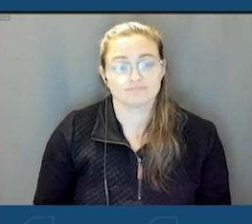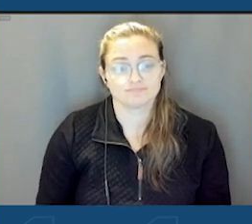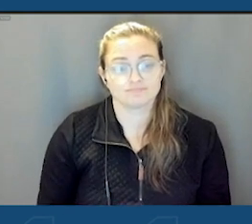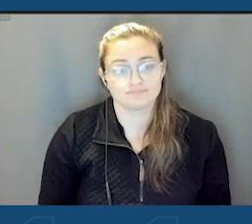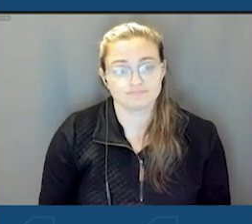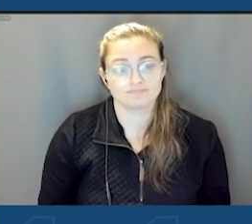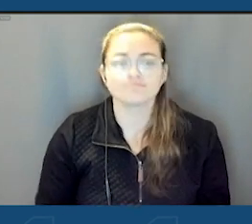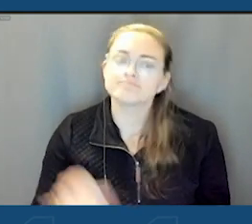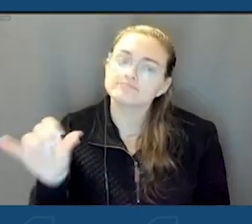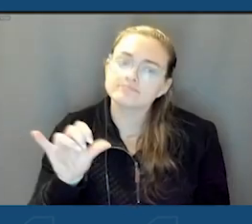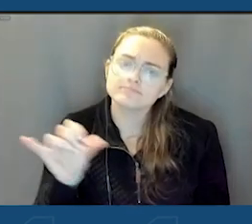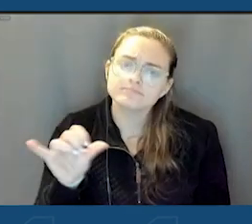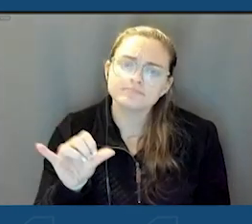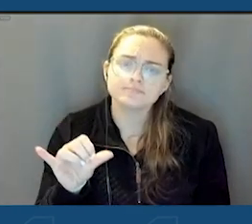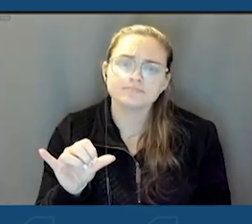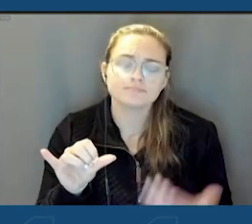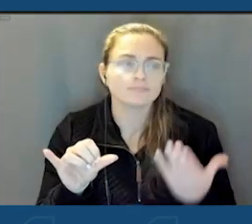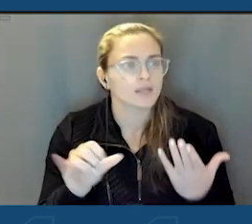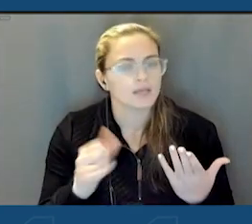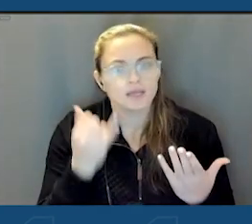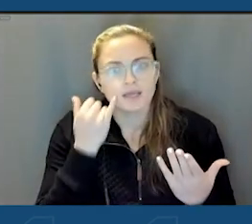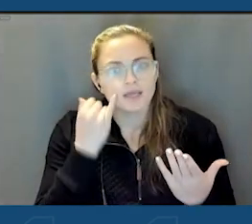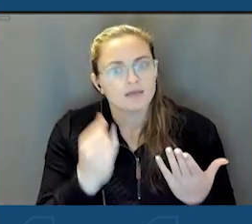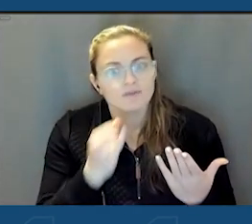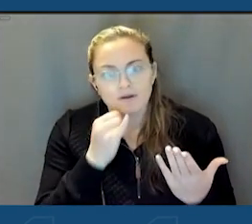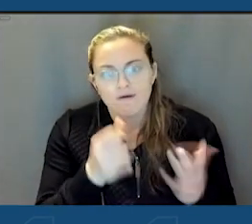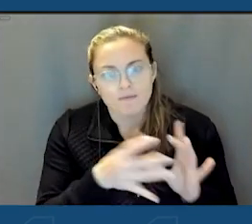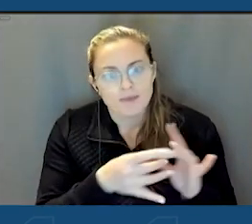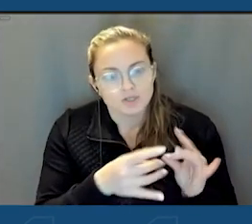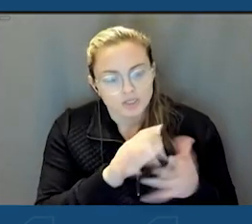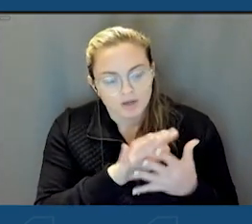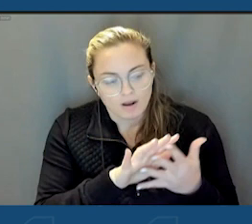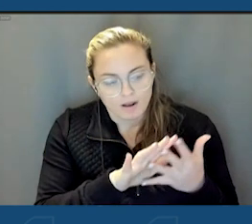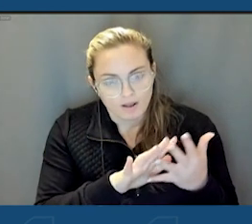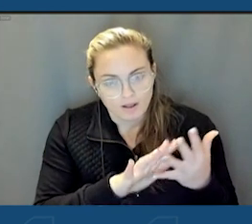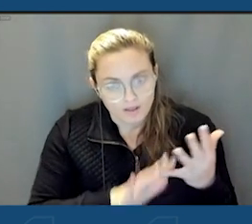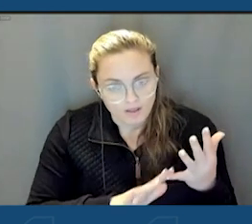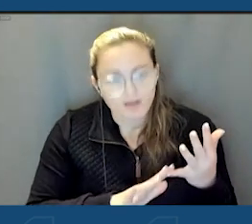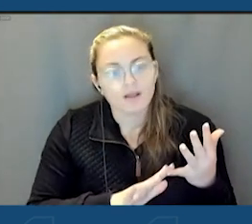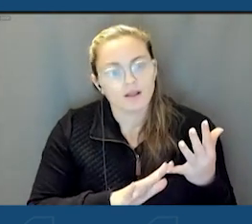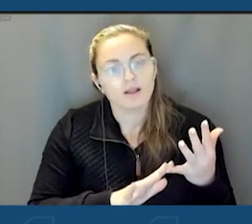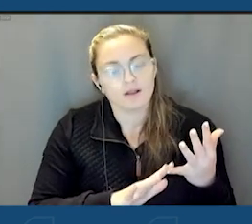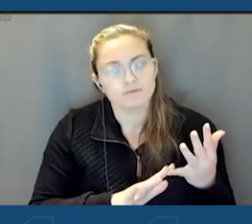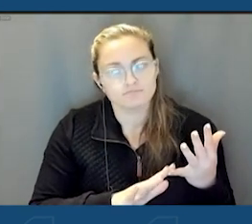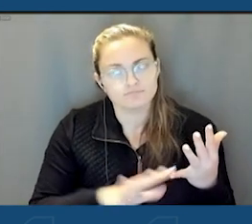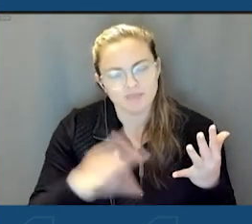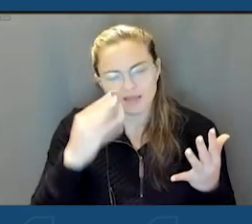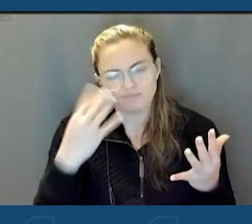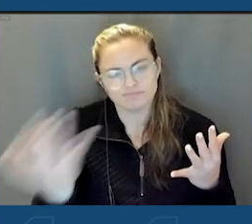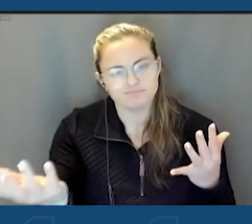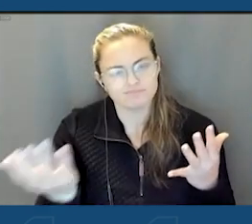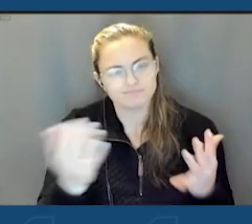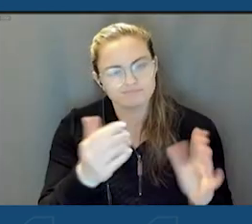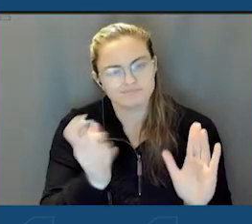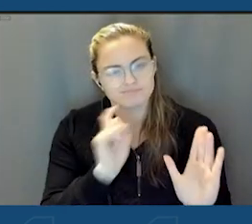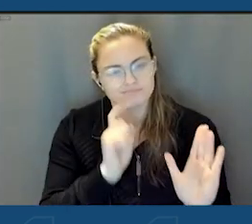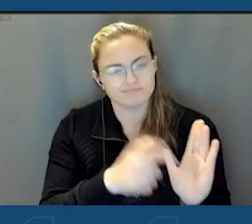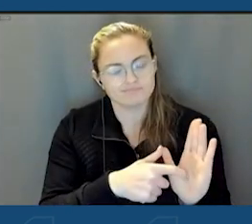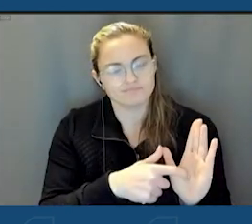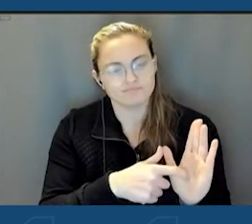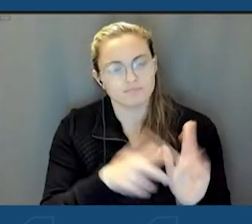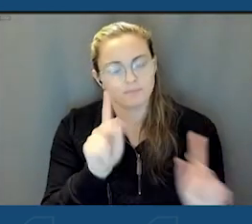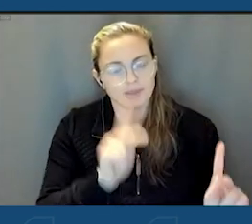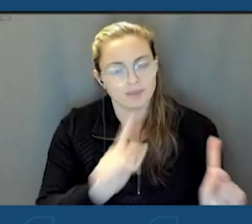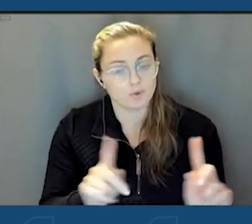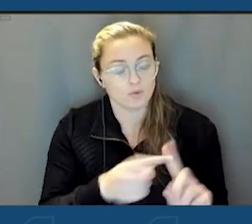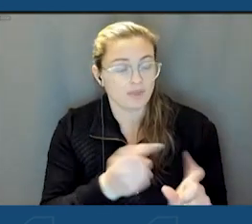Also, I would be remiss if I didn't acknowledge and, and call to your attention, the individuals from Wellsville who